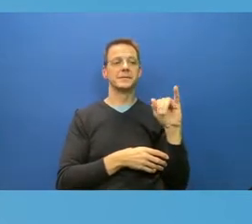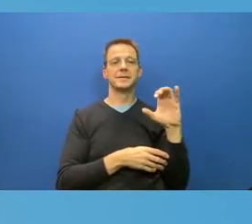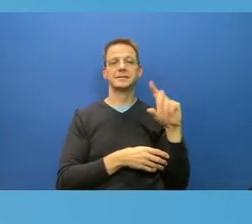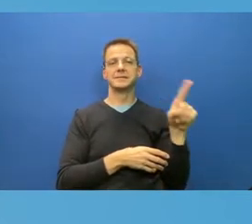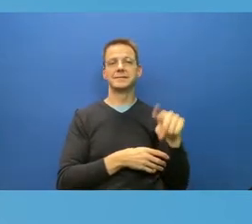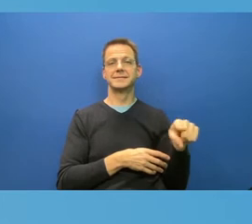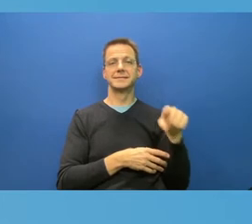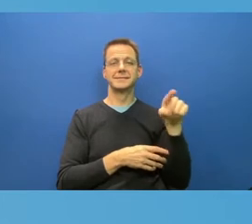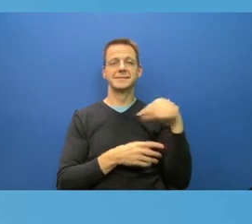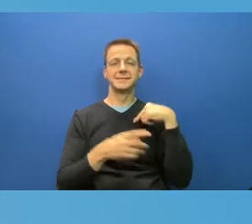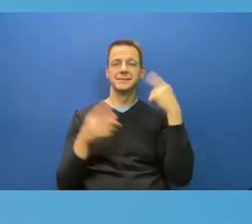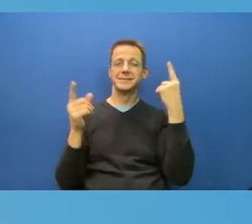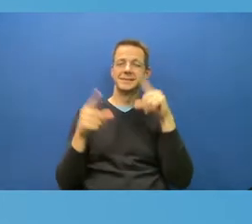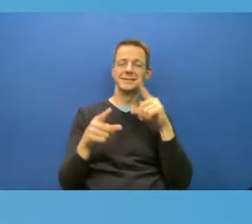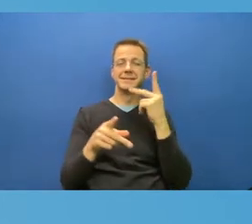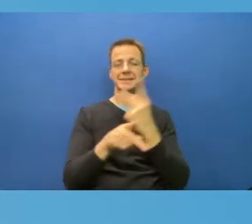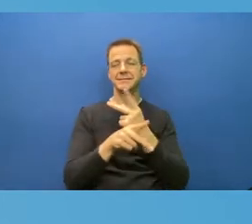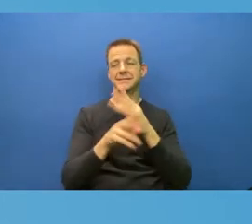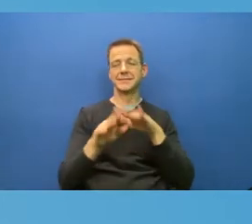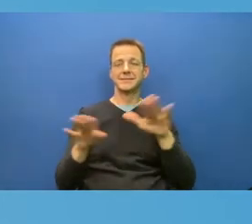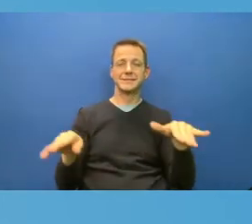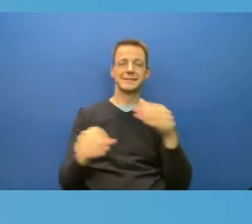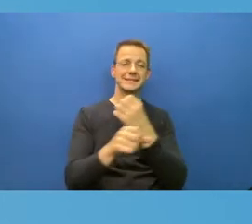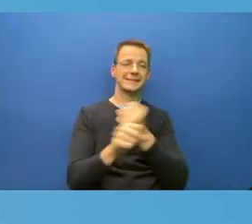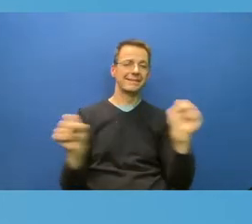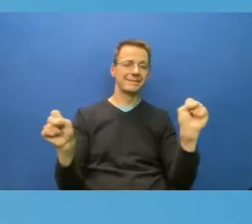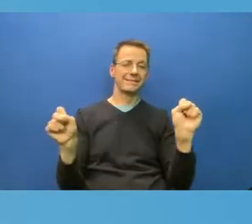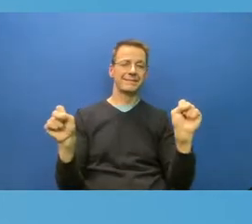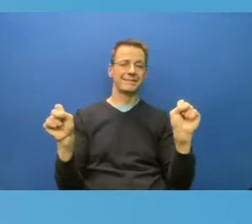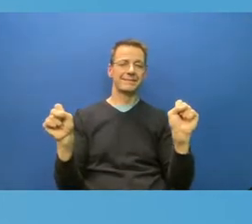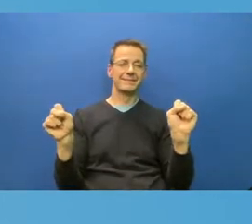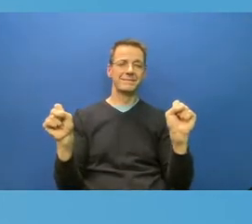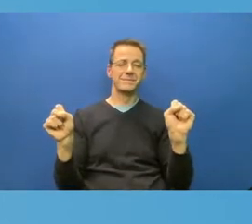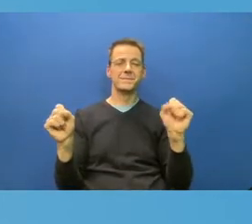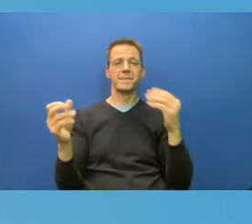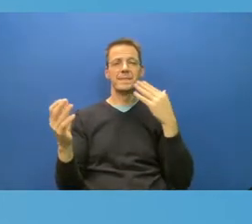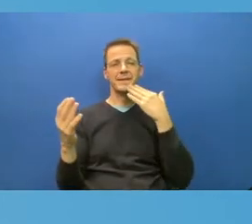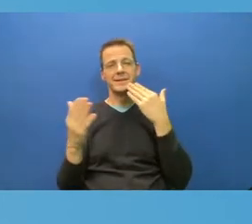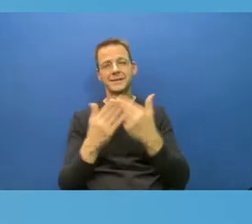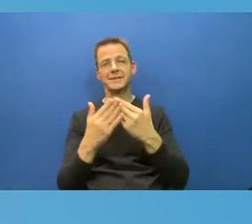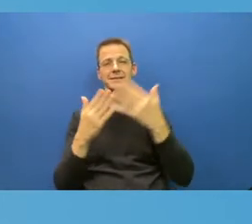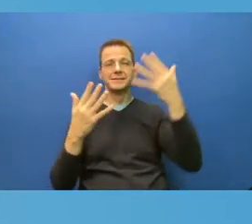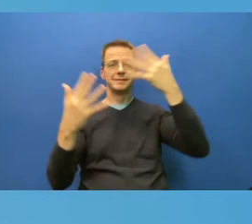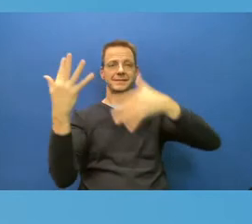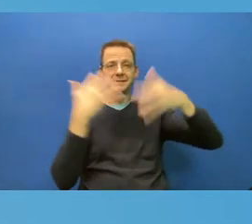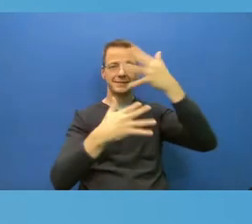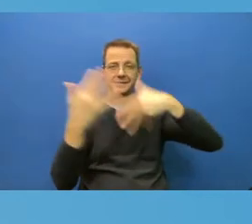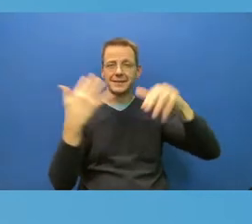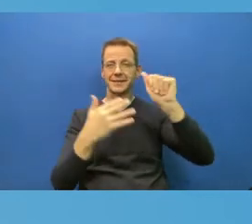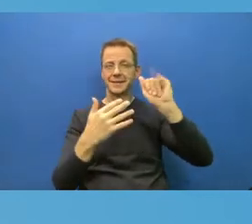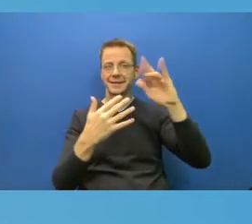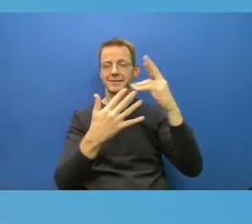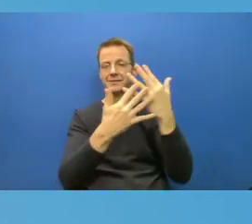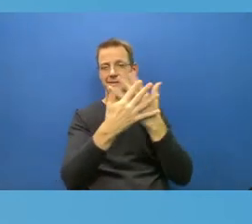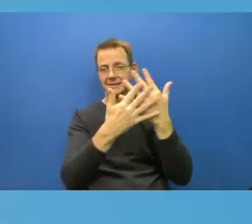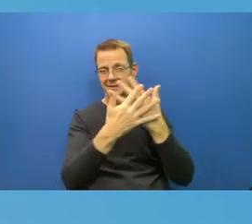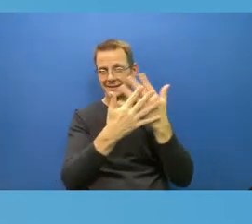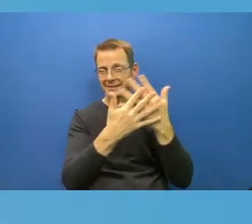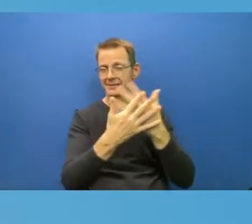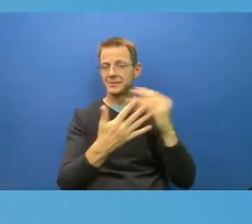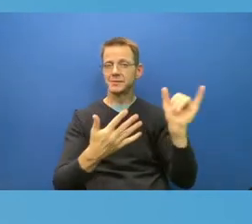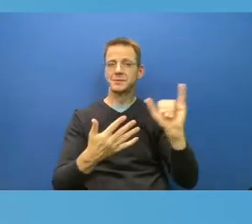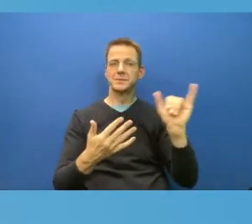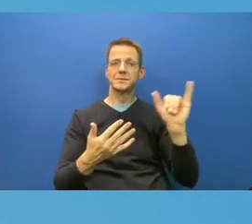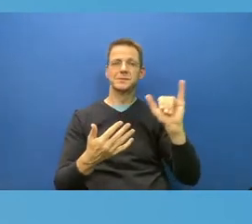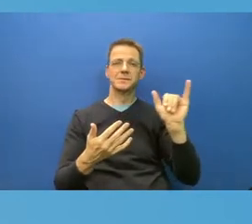well-ventilated places with air filtration and tell them how to protect themselves as well because